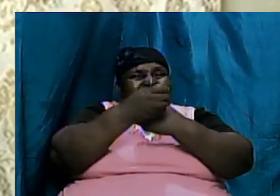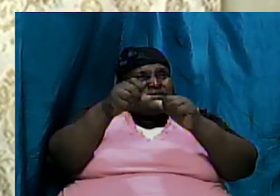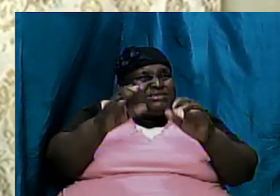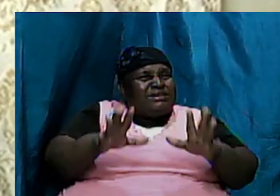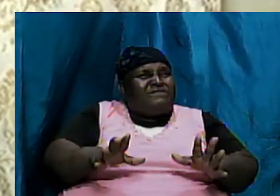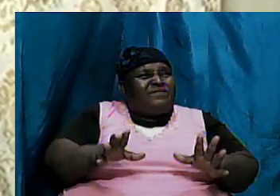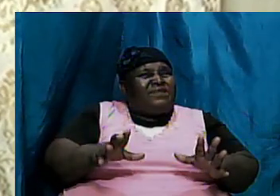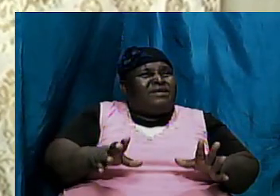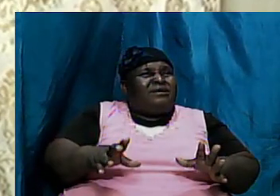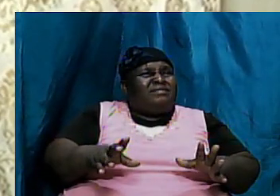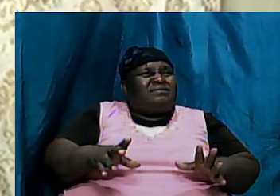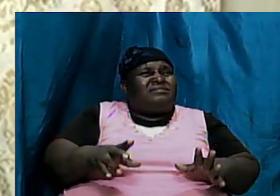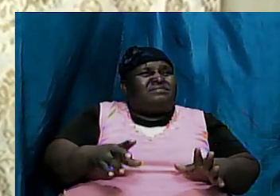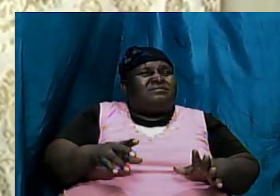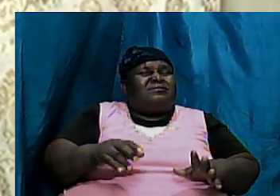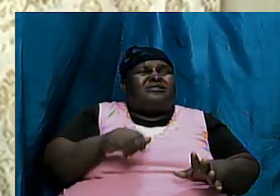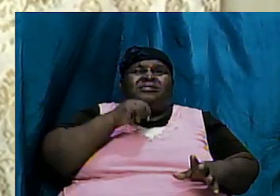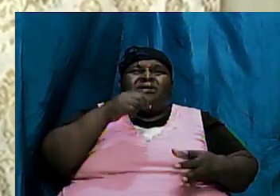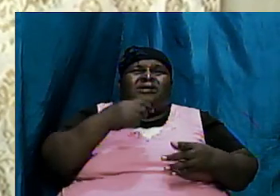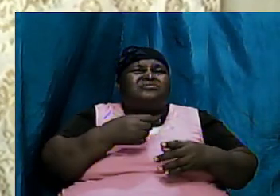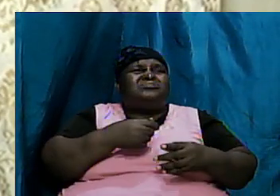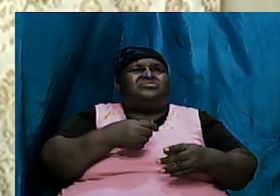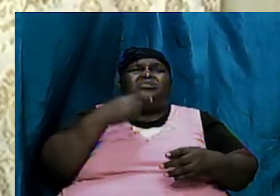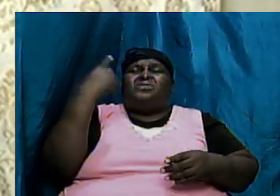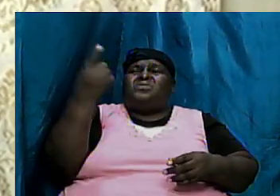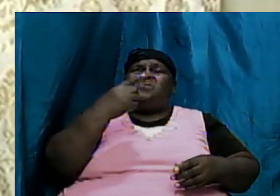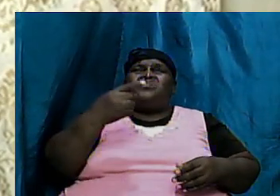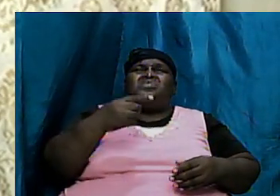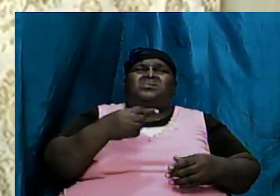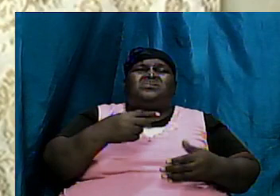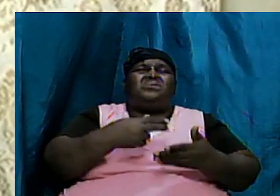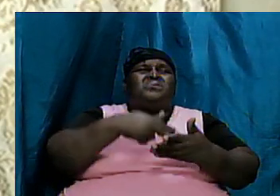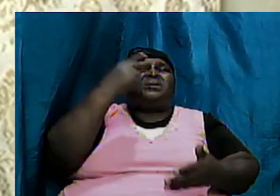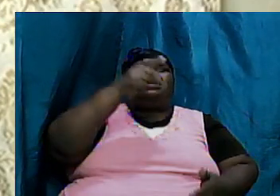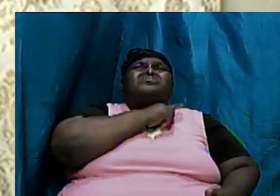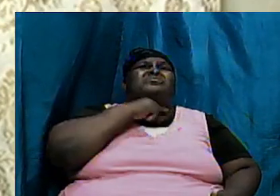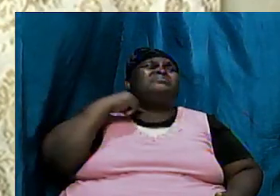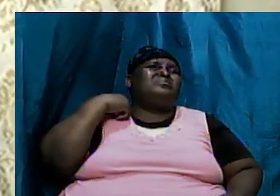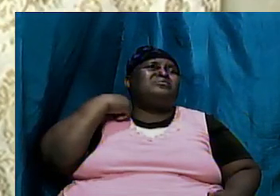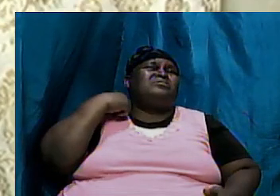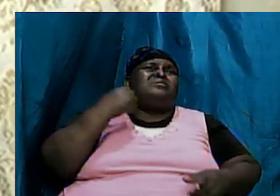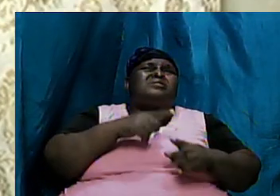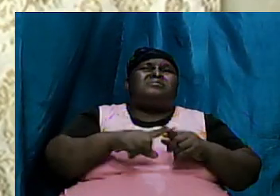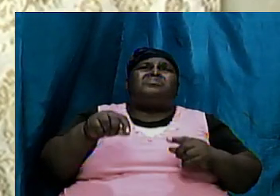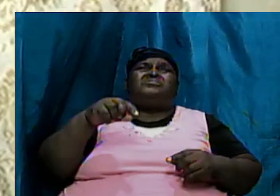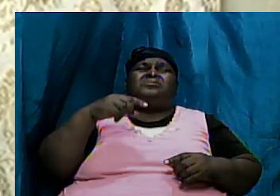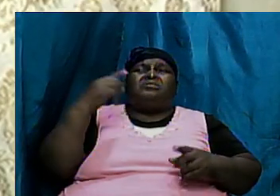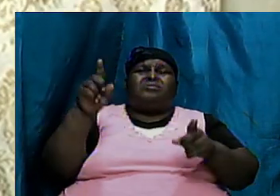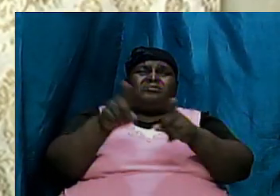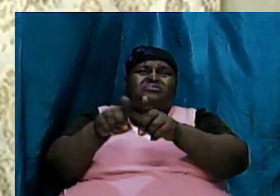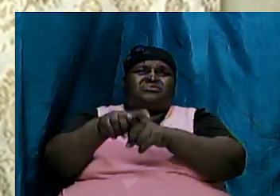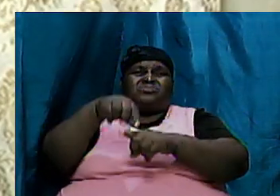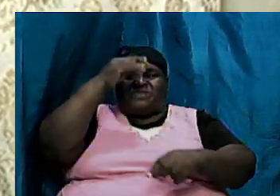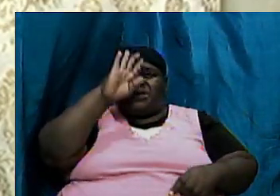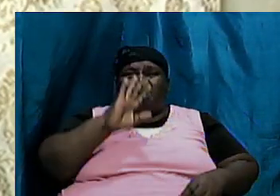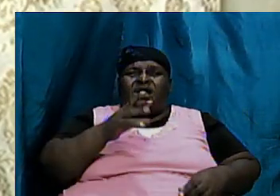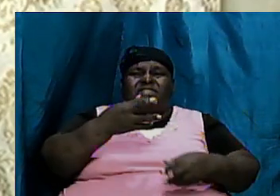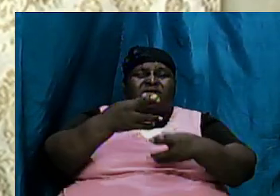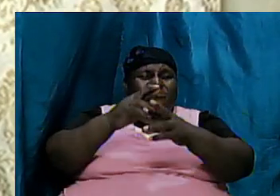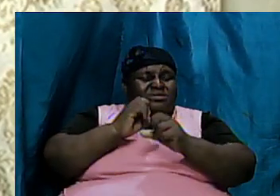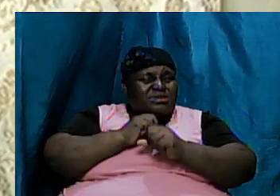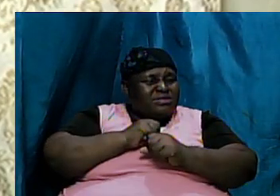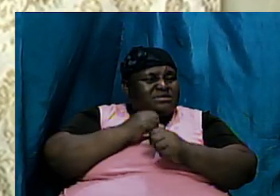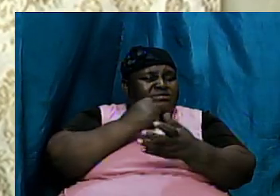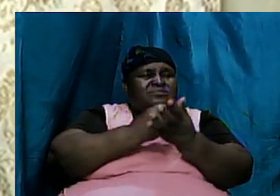only is he our high priest but he is also the god that received the sacrifice he is also the